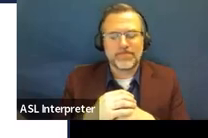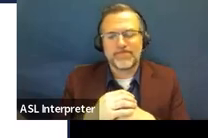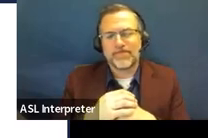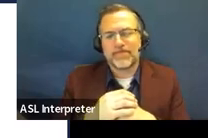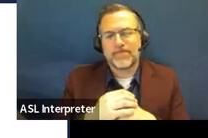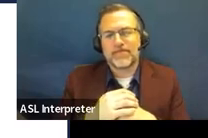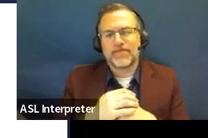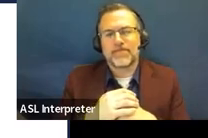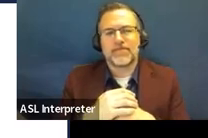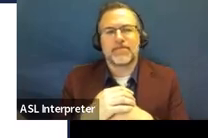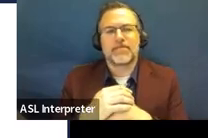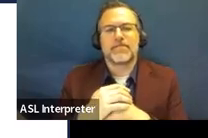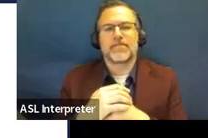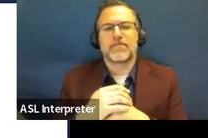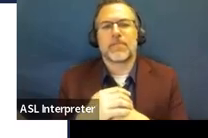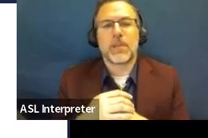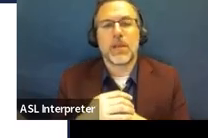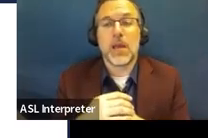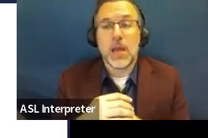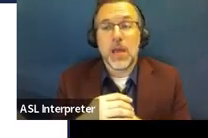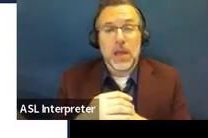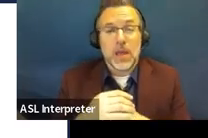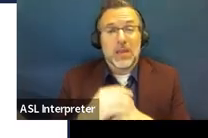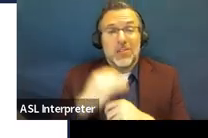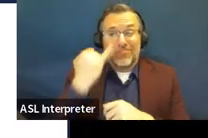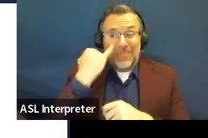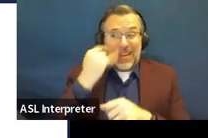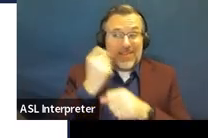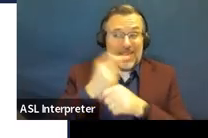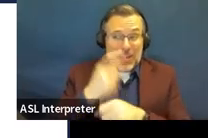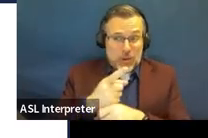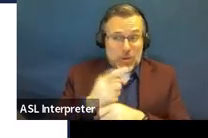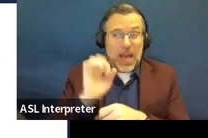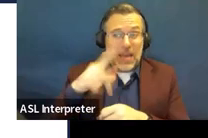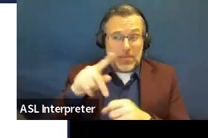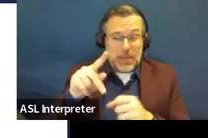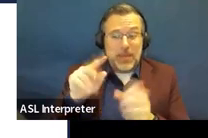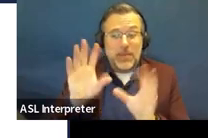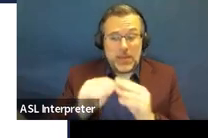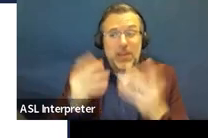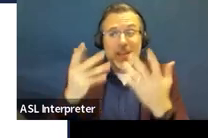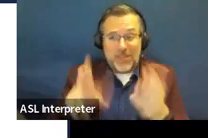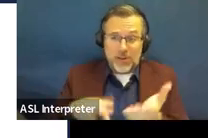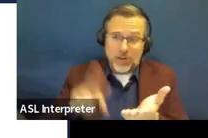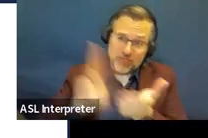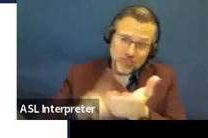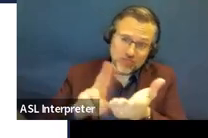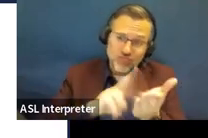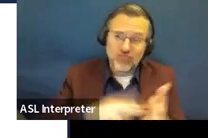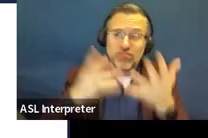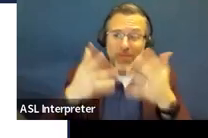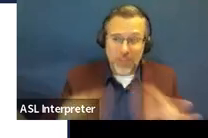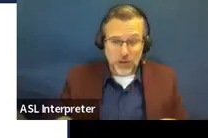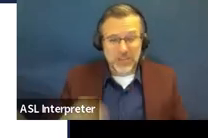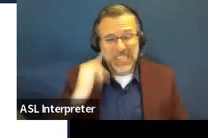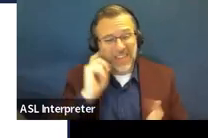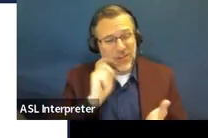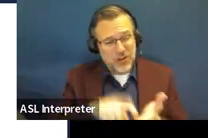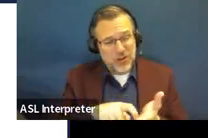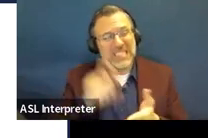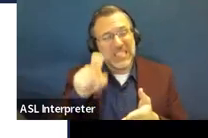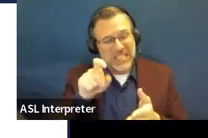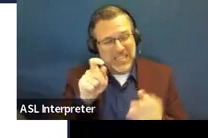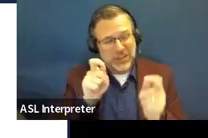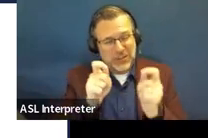So in making changes to the child's IEP after the annual IEP meeting for the school year, the parent and the SAU may agree to